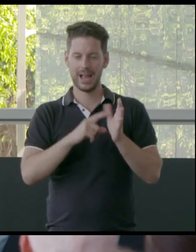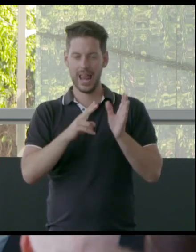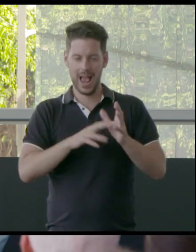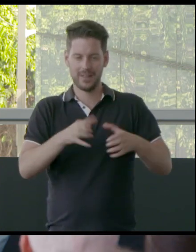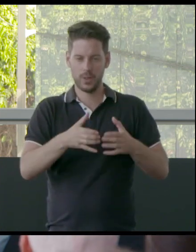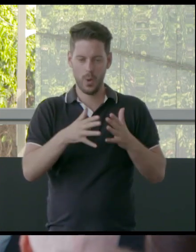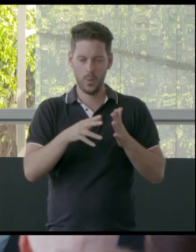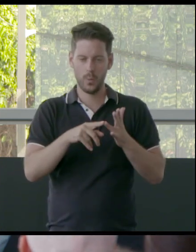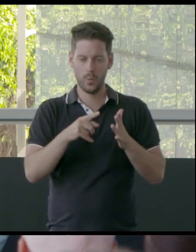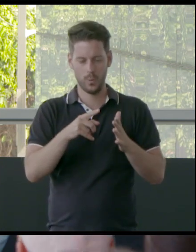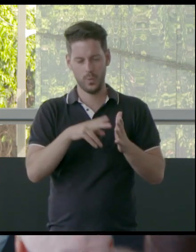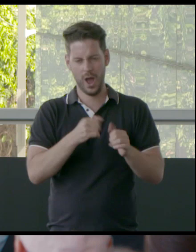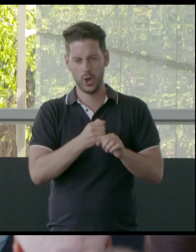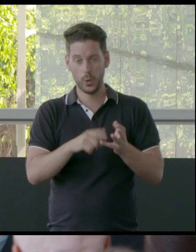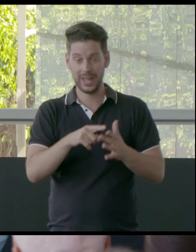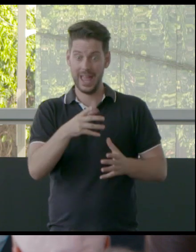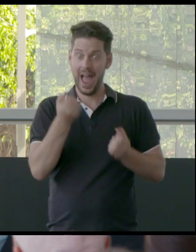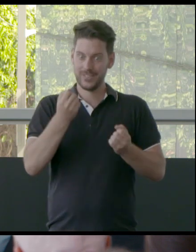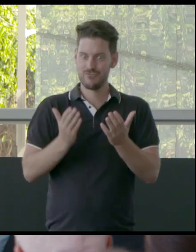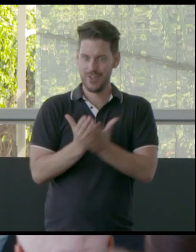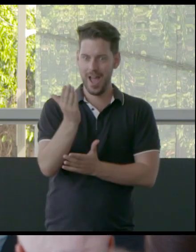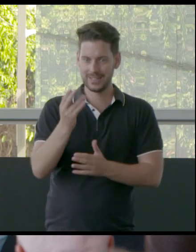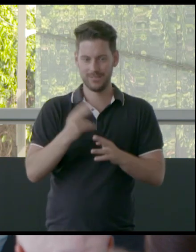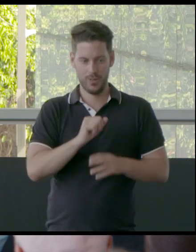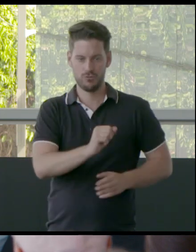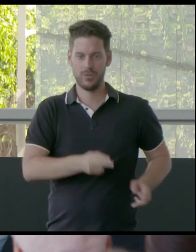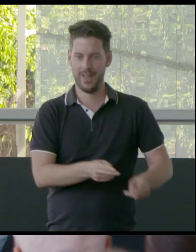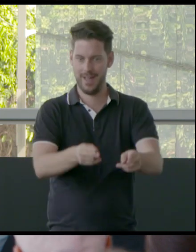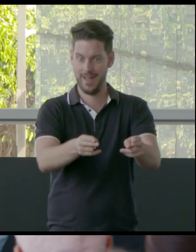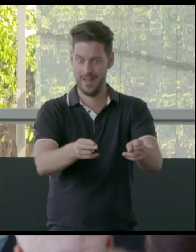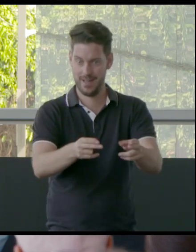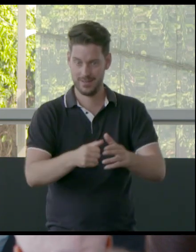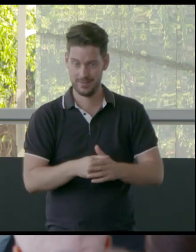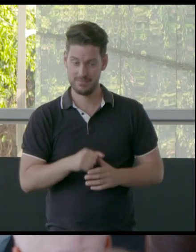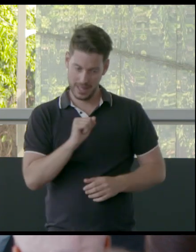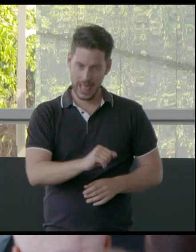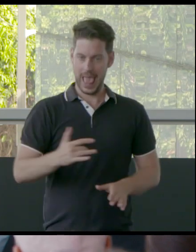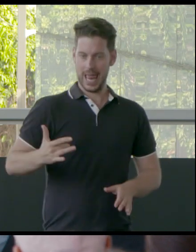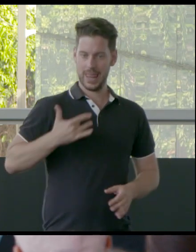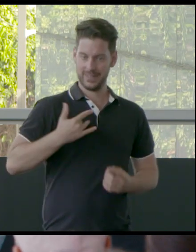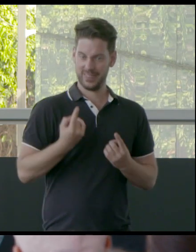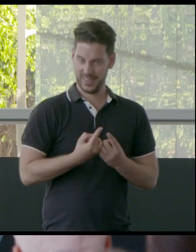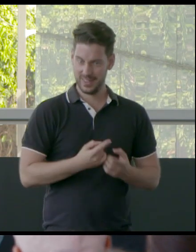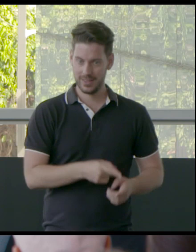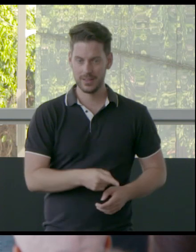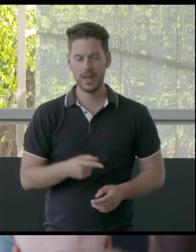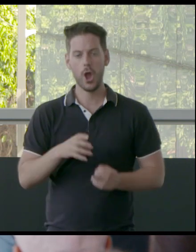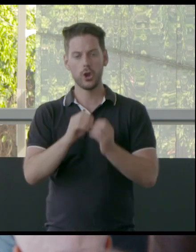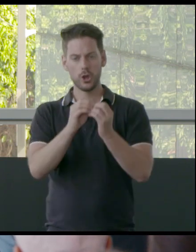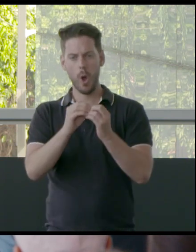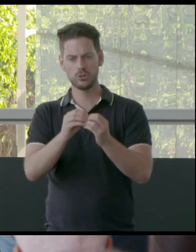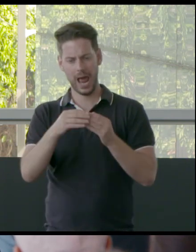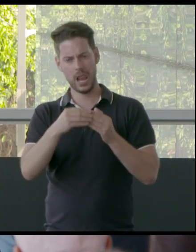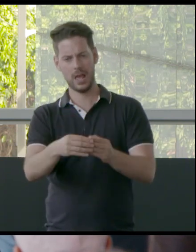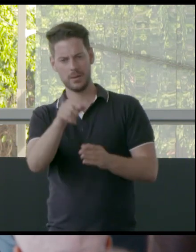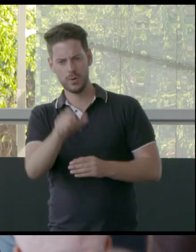obtained these rights for the Whanganui River. And the lead negotiator in that claim